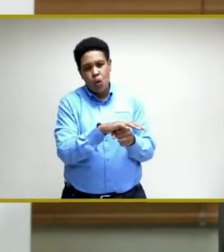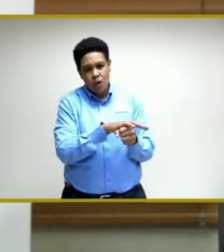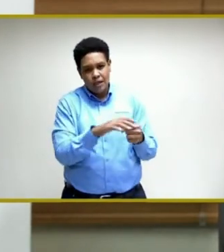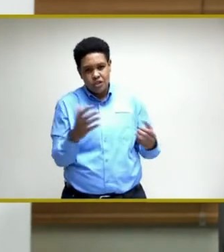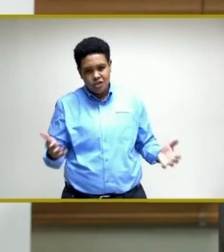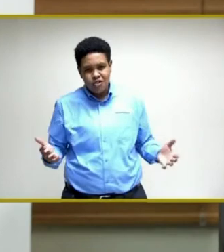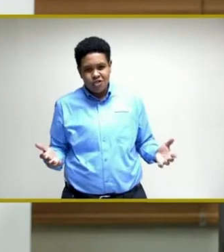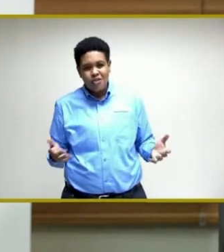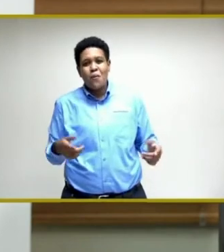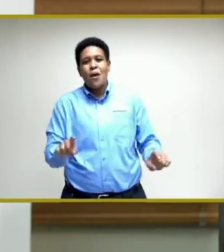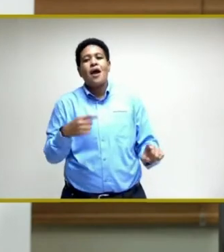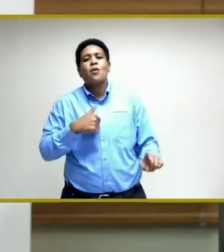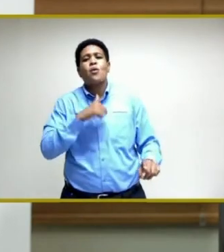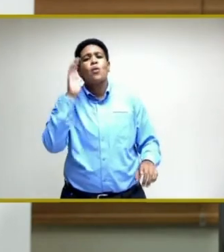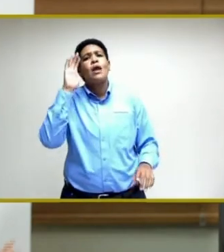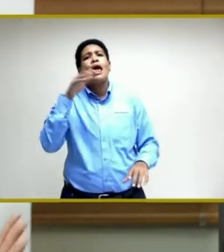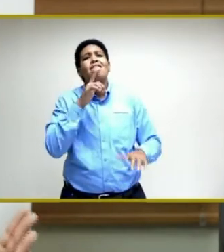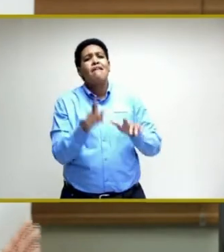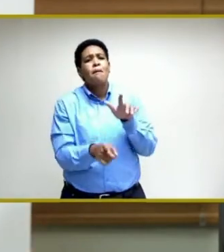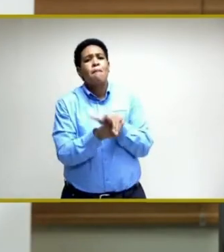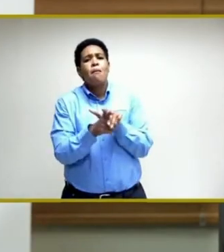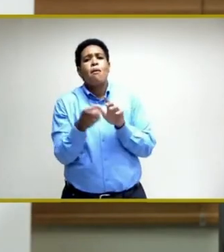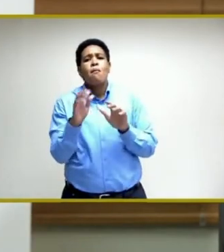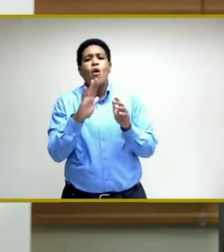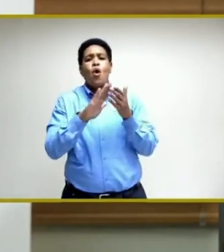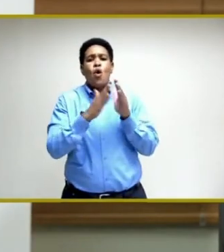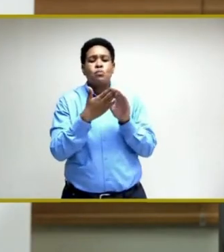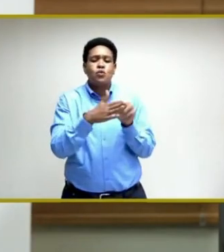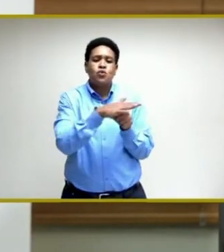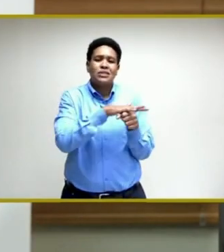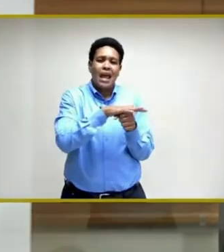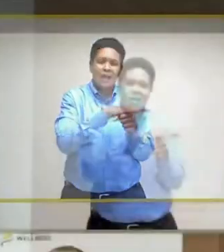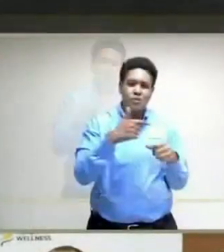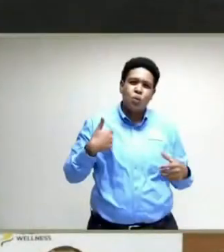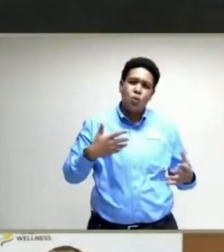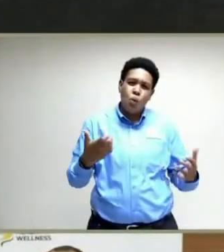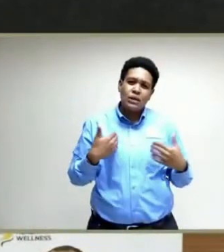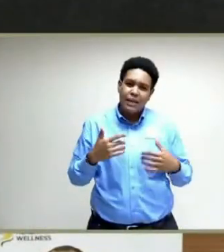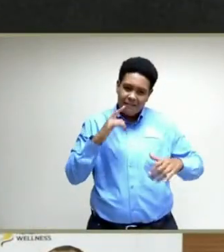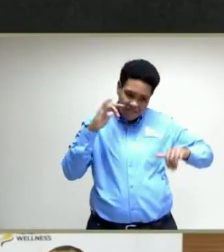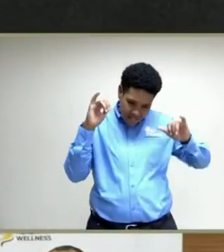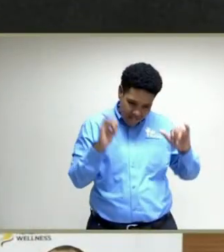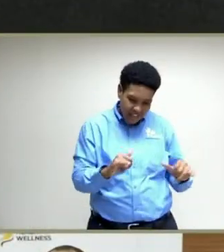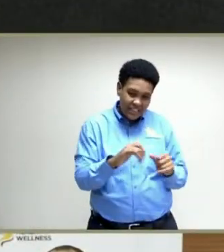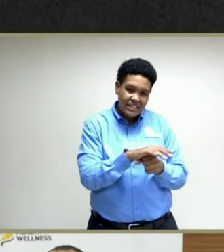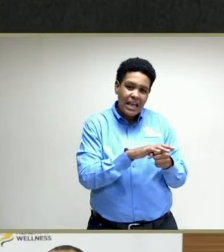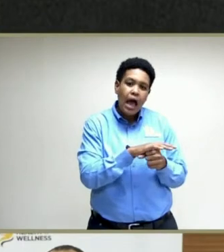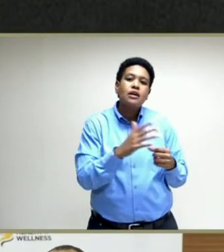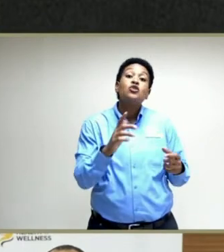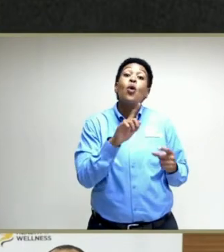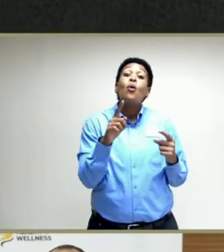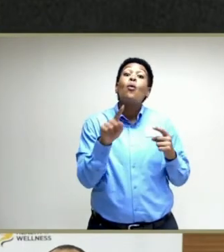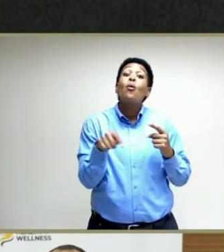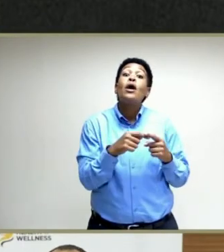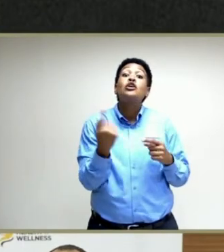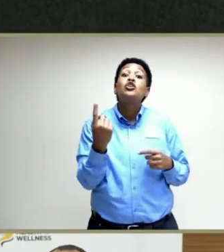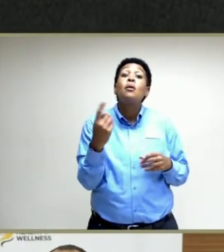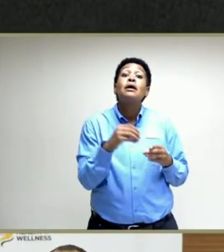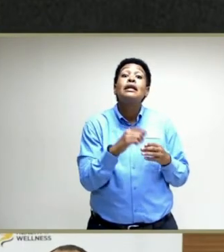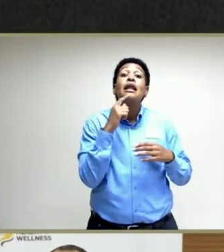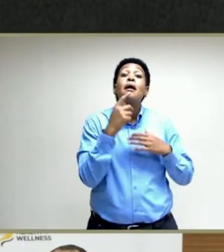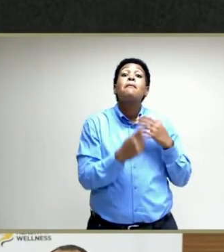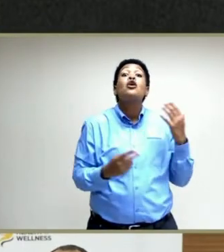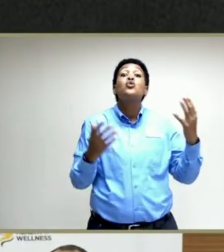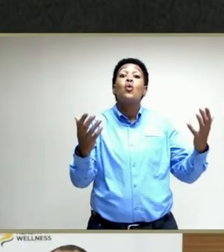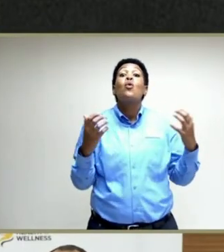So while we will have the pop-up or community sites, we want to have fixed sites. So whenever someone in a parish